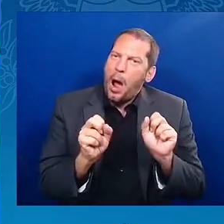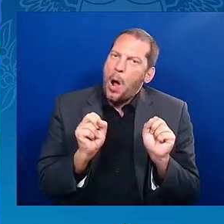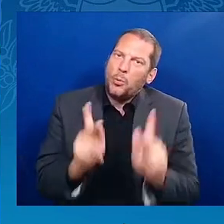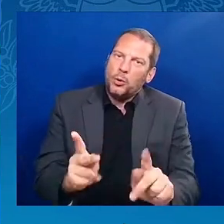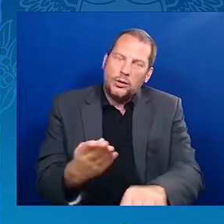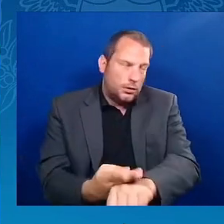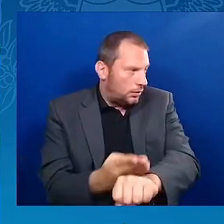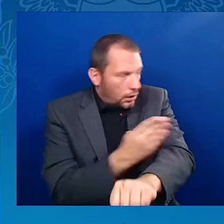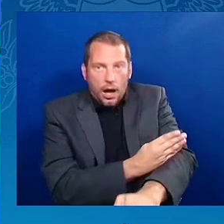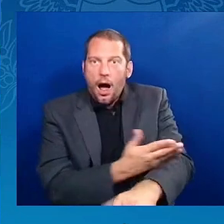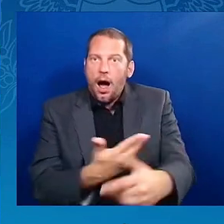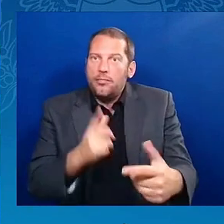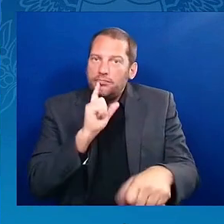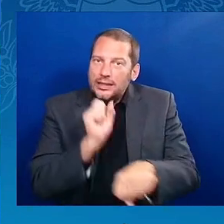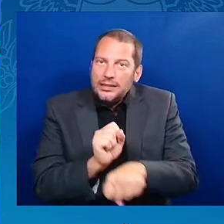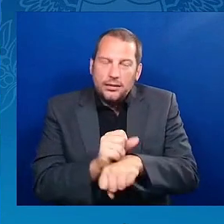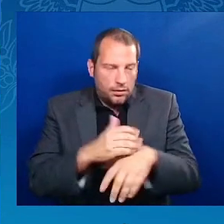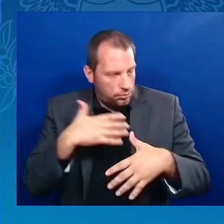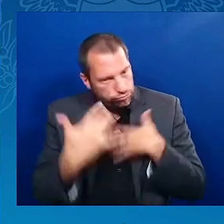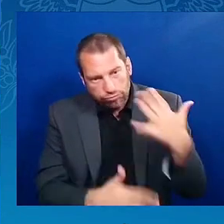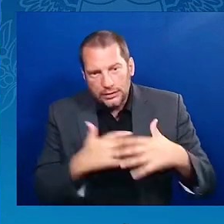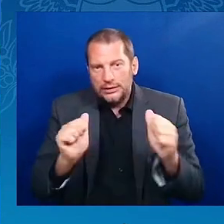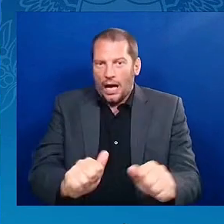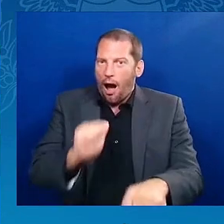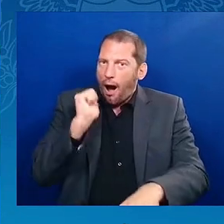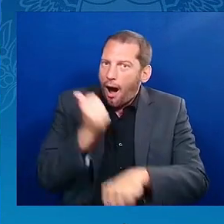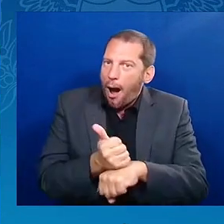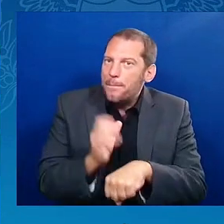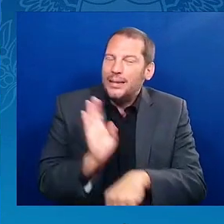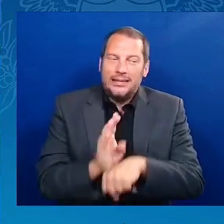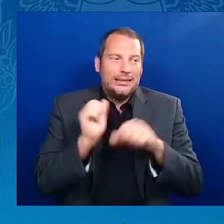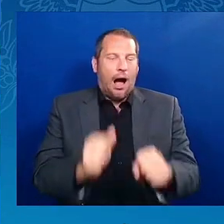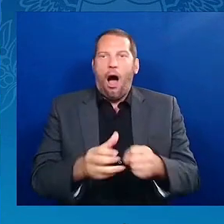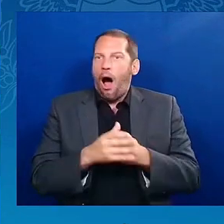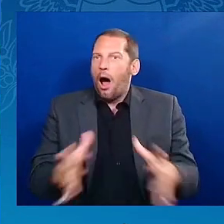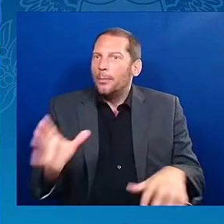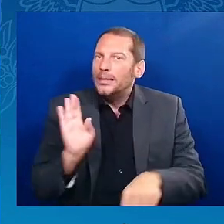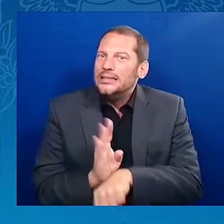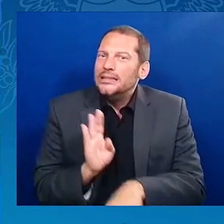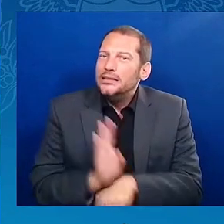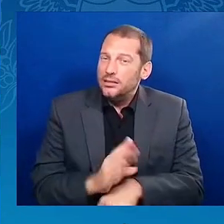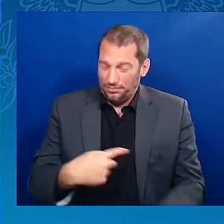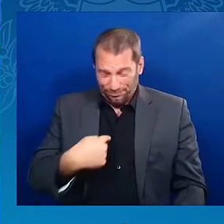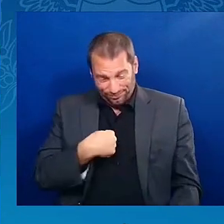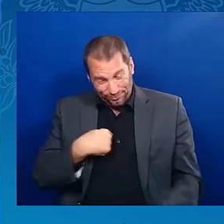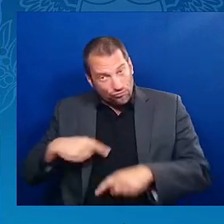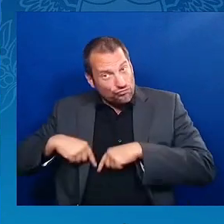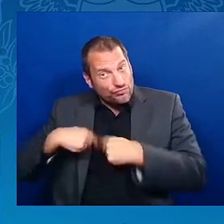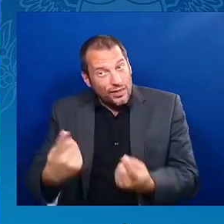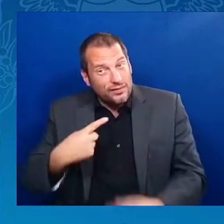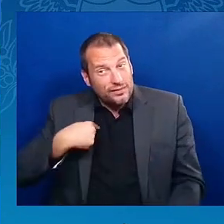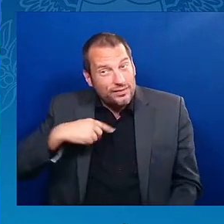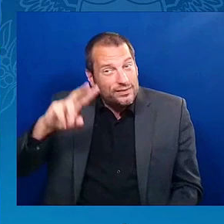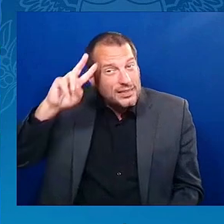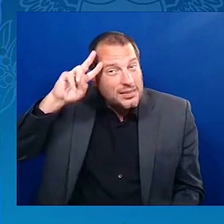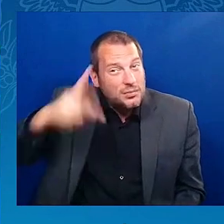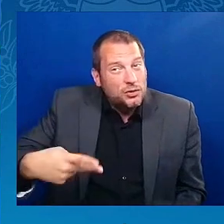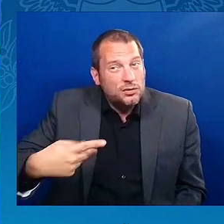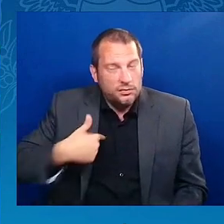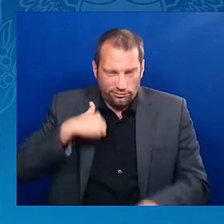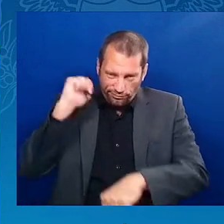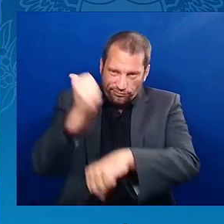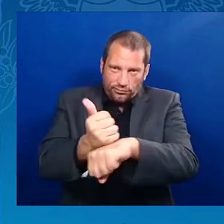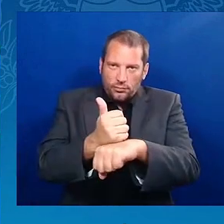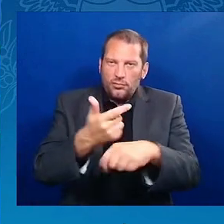Since I've been vice president, I also created what's called the Economic Opportunity Council, and I got the big banks and big tech companies